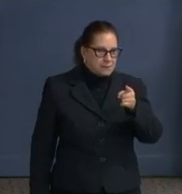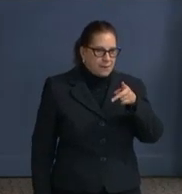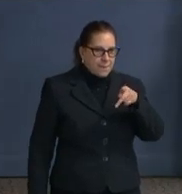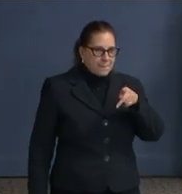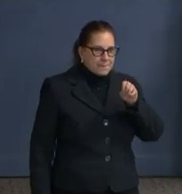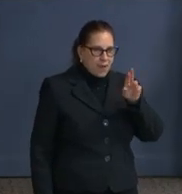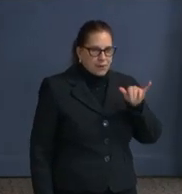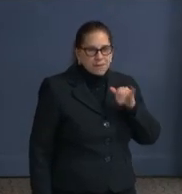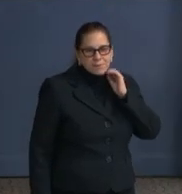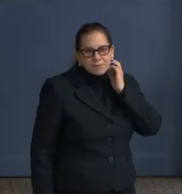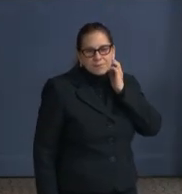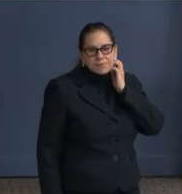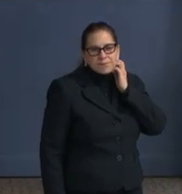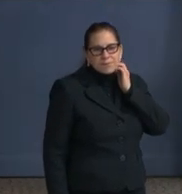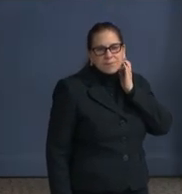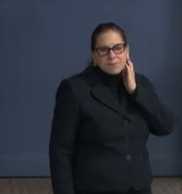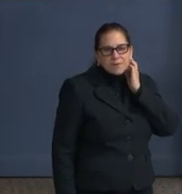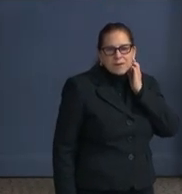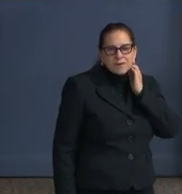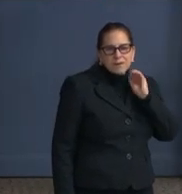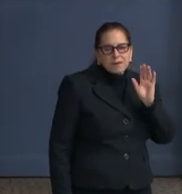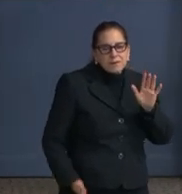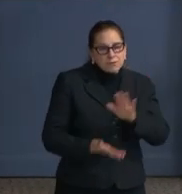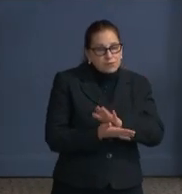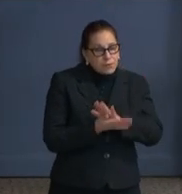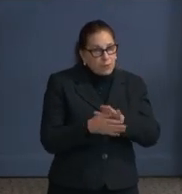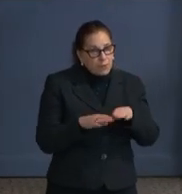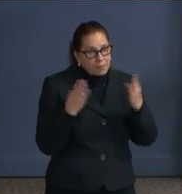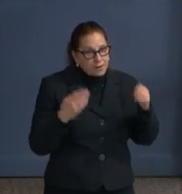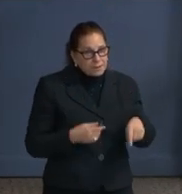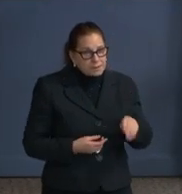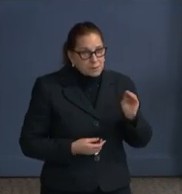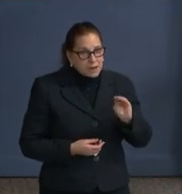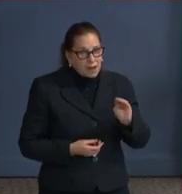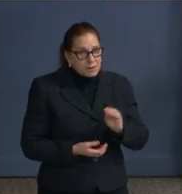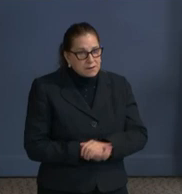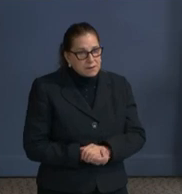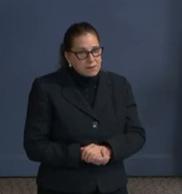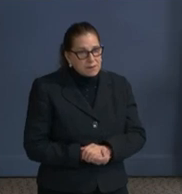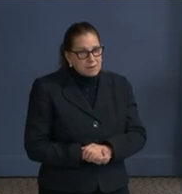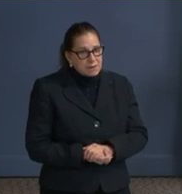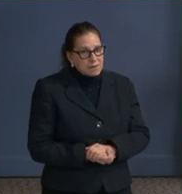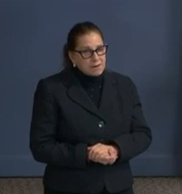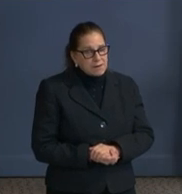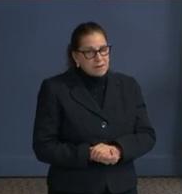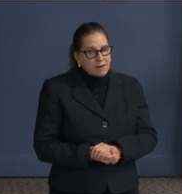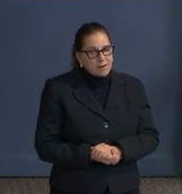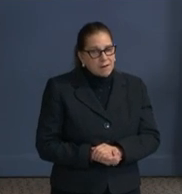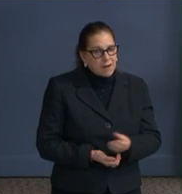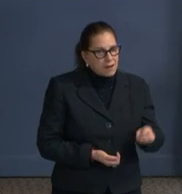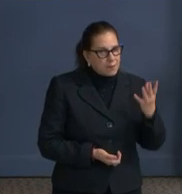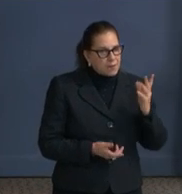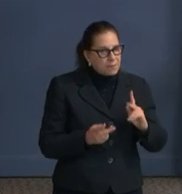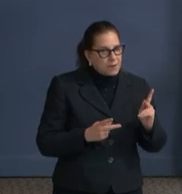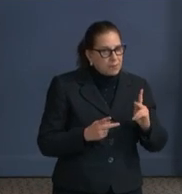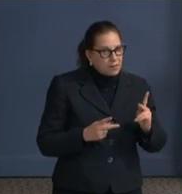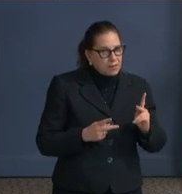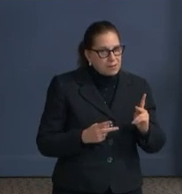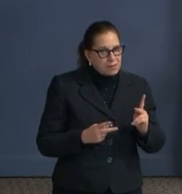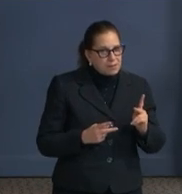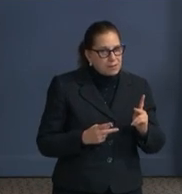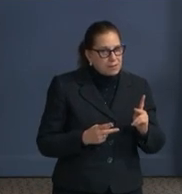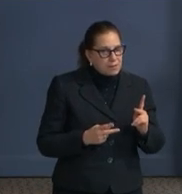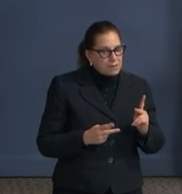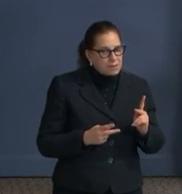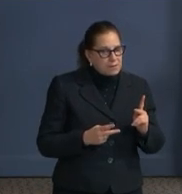schools are supposed to be reopening on Monday. I'm curious if one you have any updated numbers of how many people have accepted slots. I think